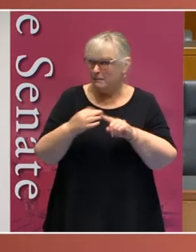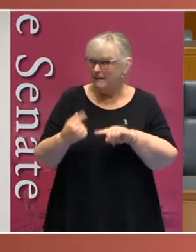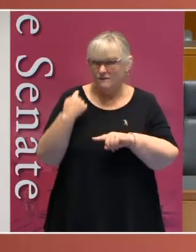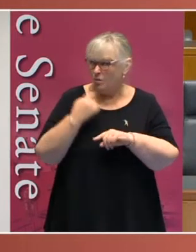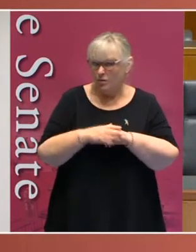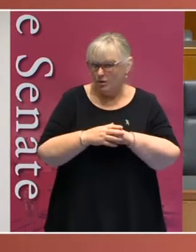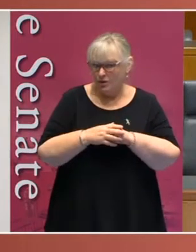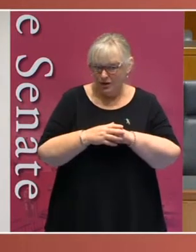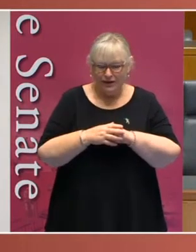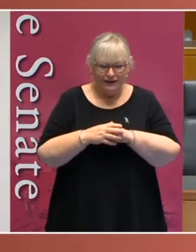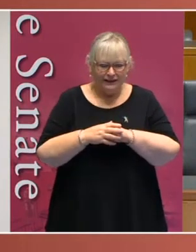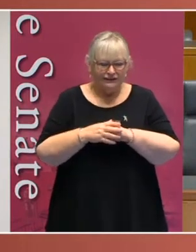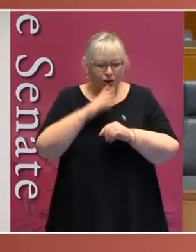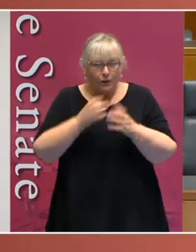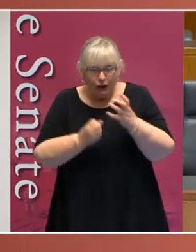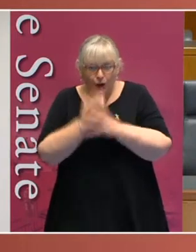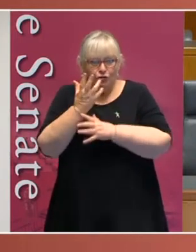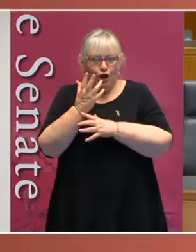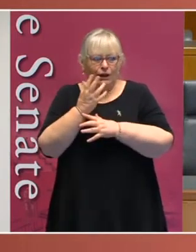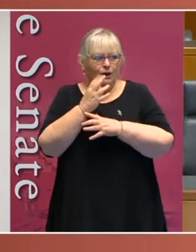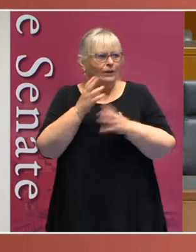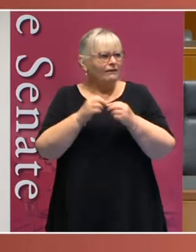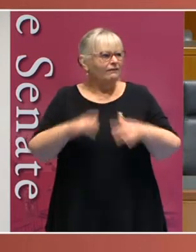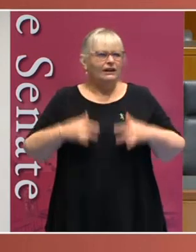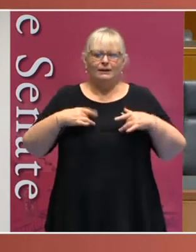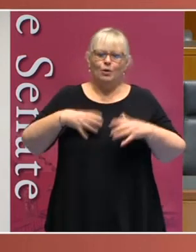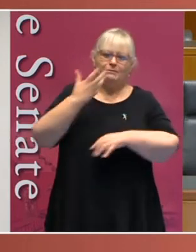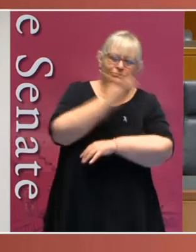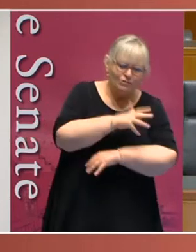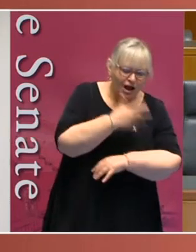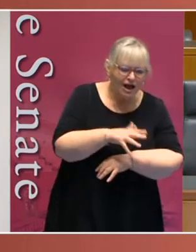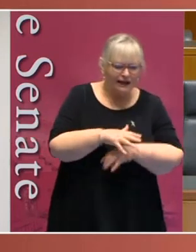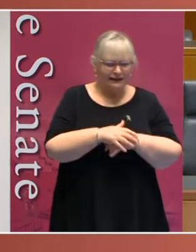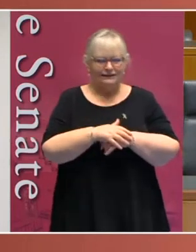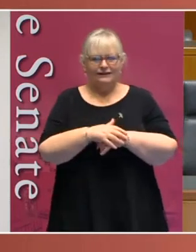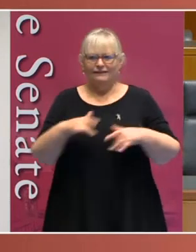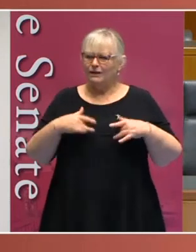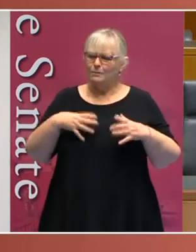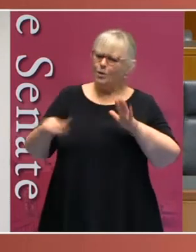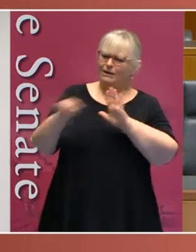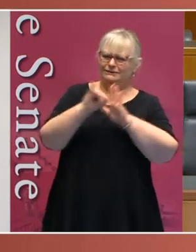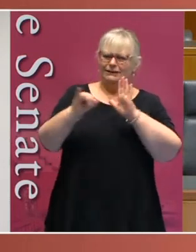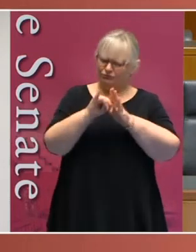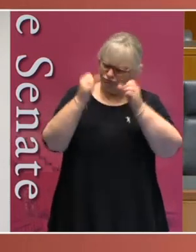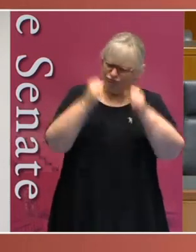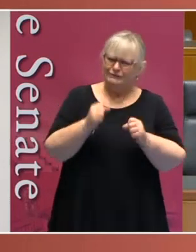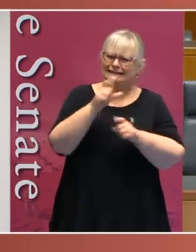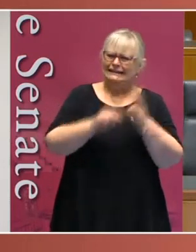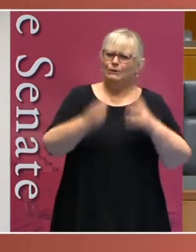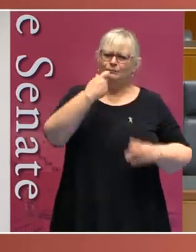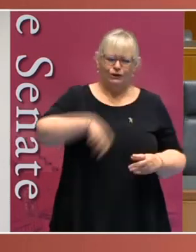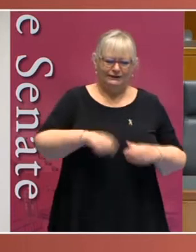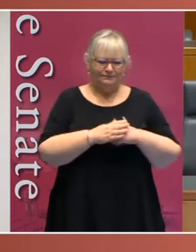before and growing in our sense of pride and identity as disabled people